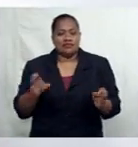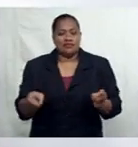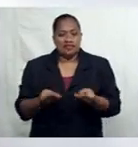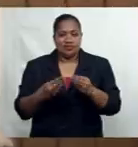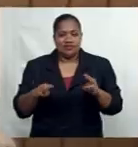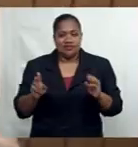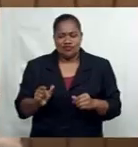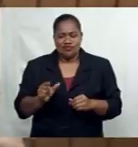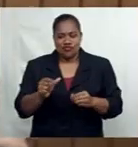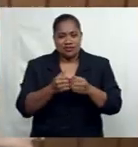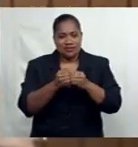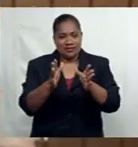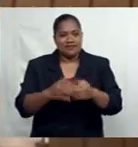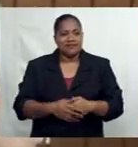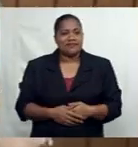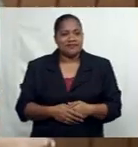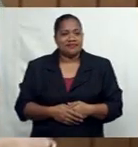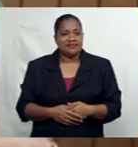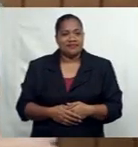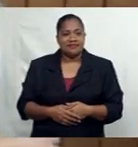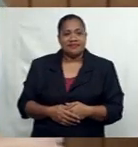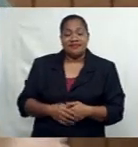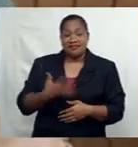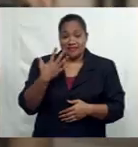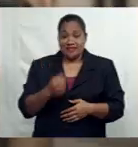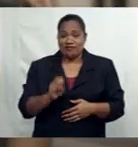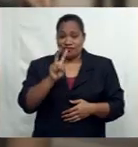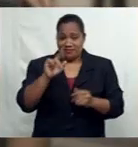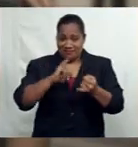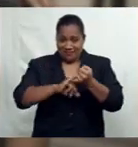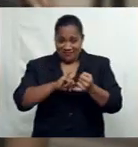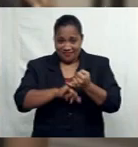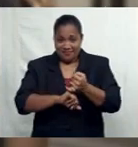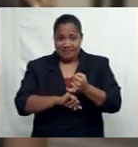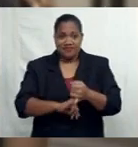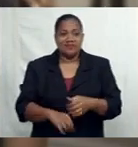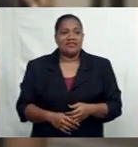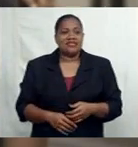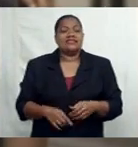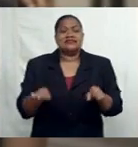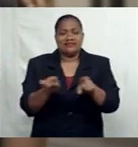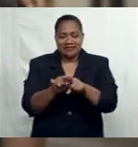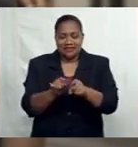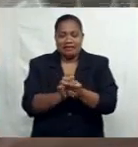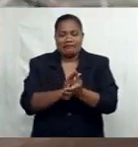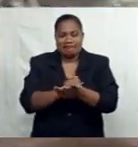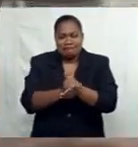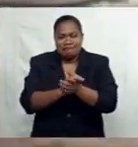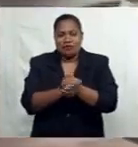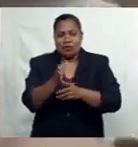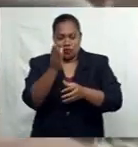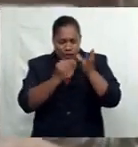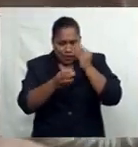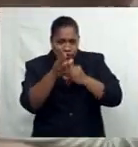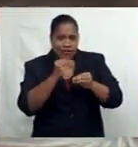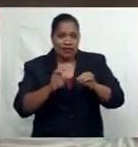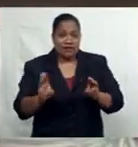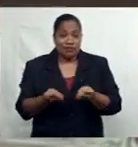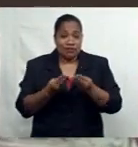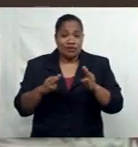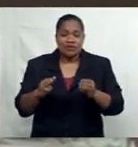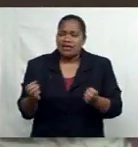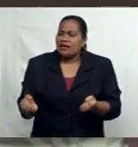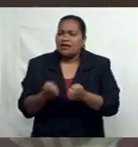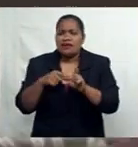The father of two is proud that his sons are just as keen to learn music and has encouraged young people to face each